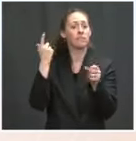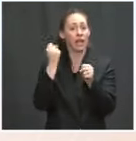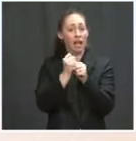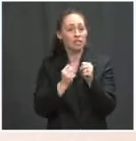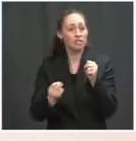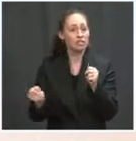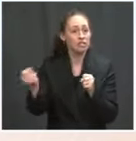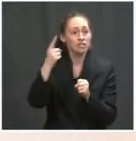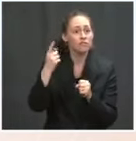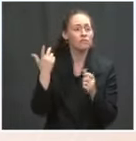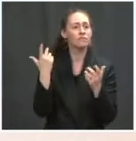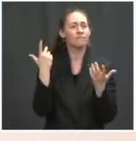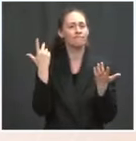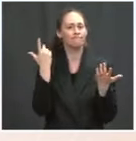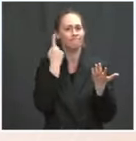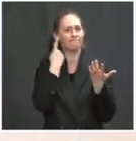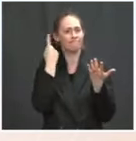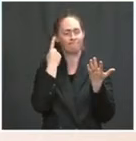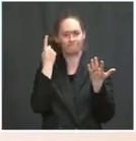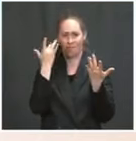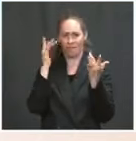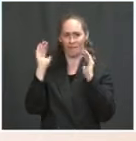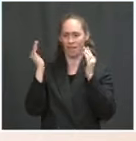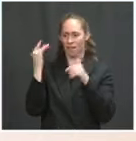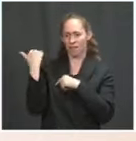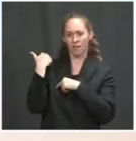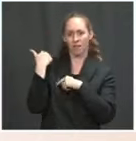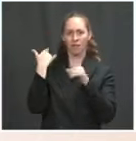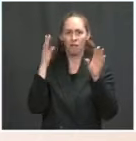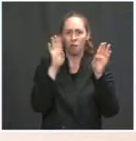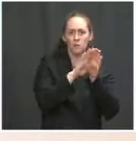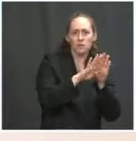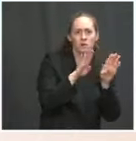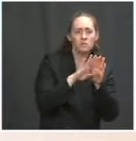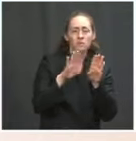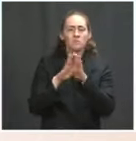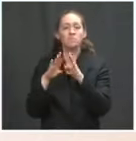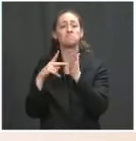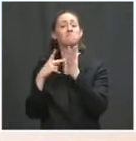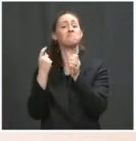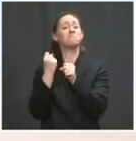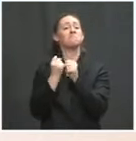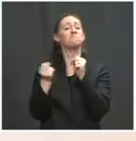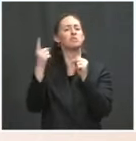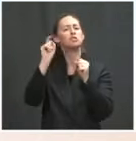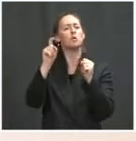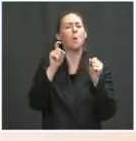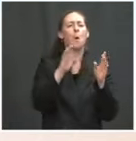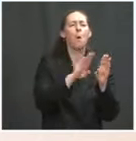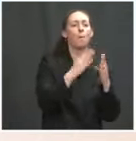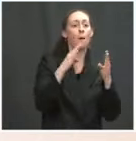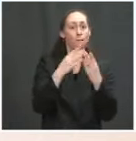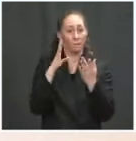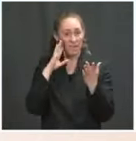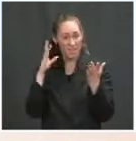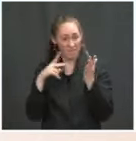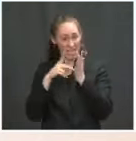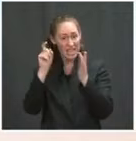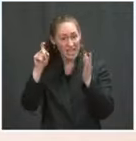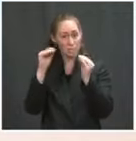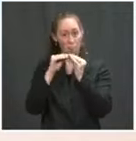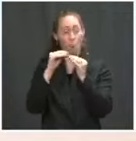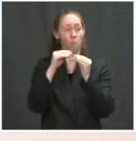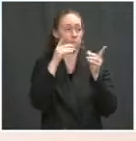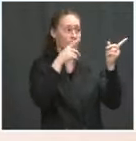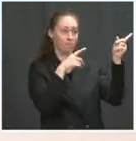have been closed for the better part of the year? And will you need more funds from Congress to address this Well, I think that's one of the reasons why the President proposed the American Families